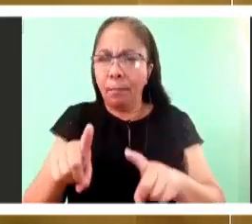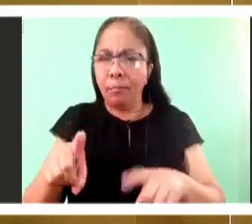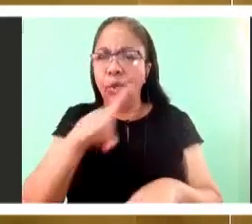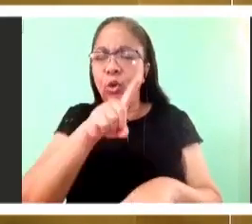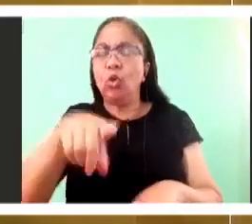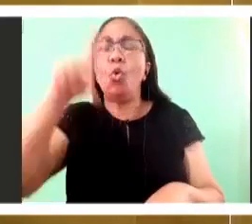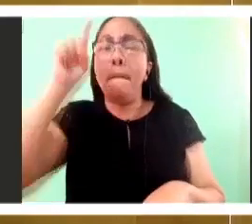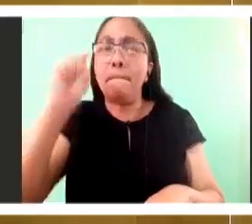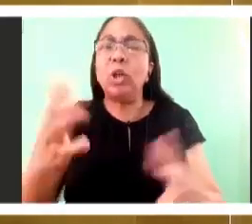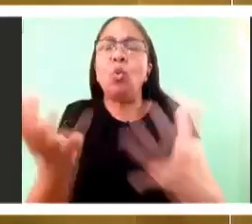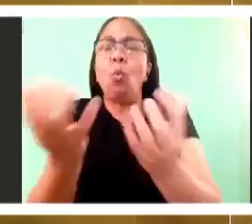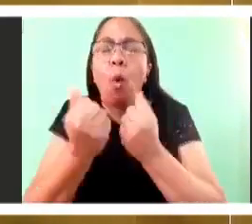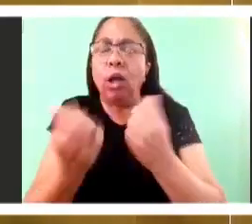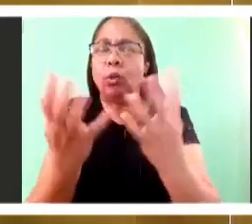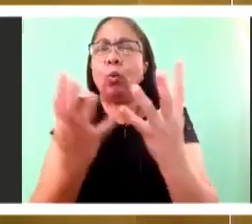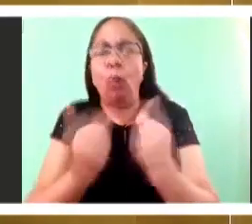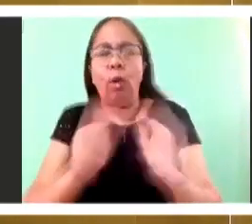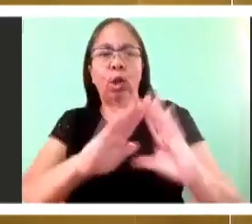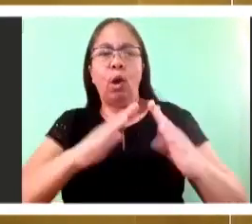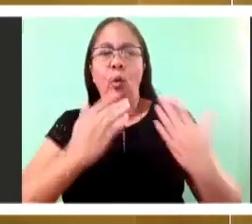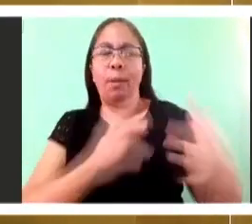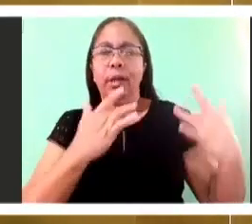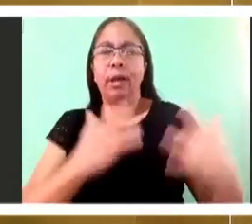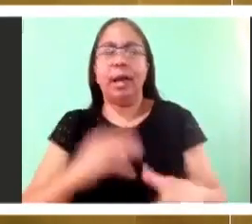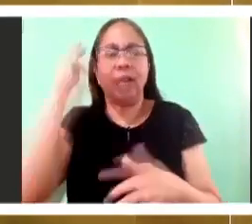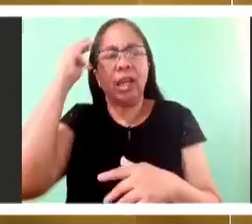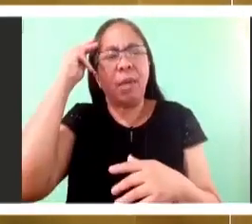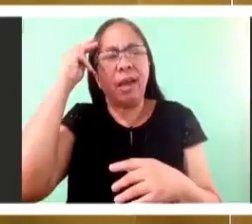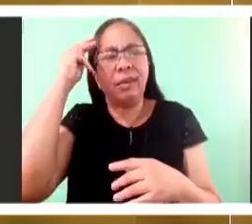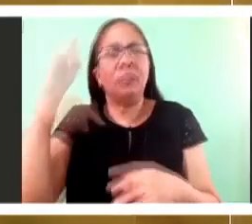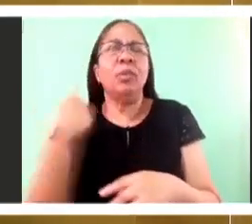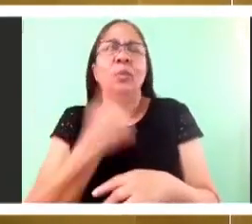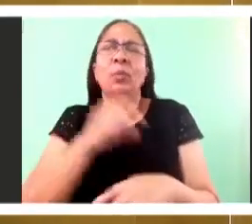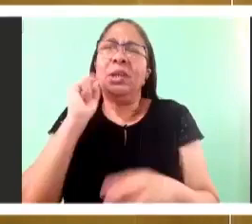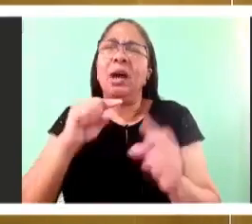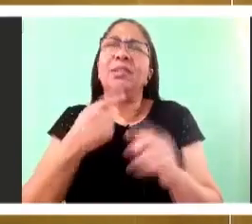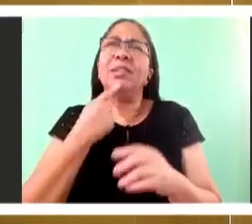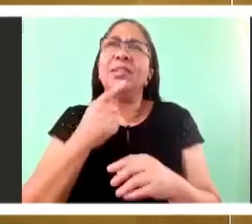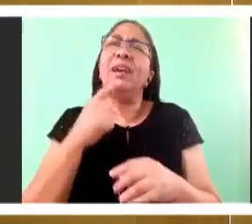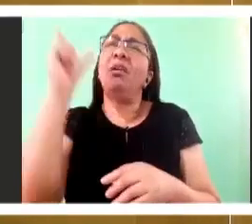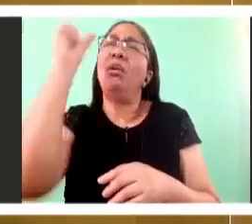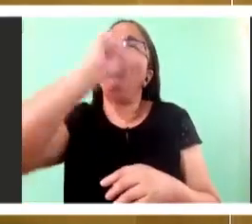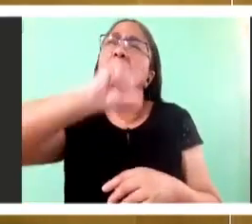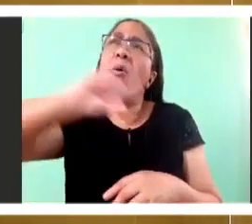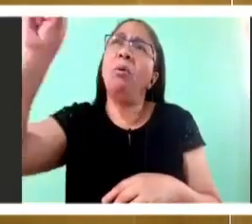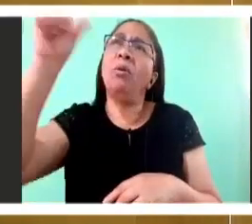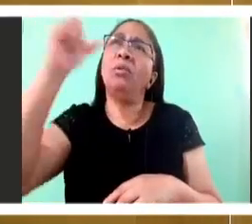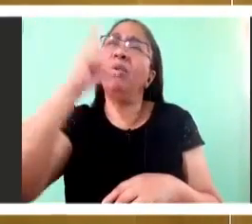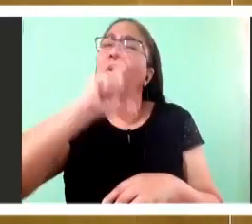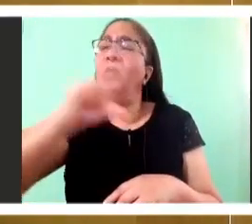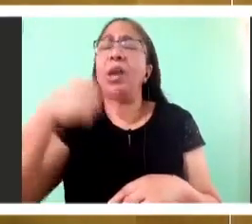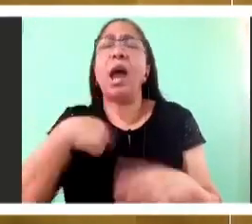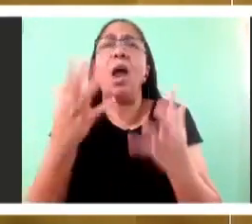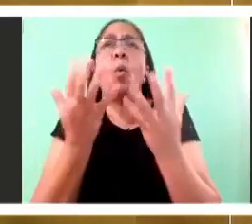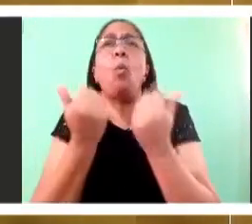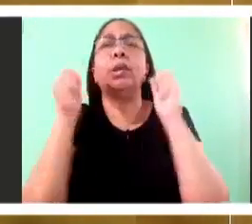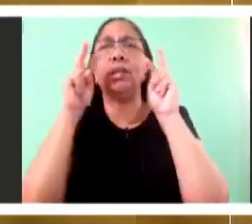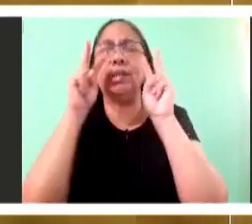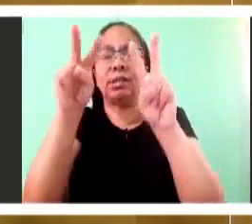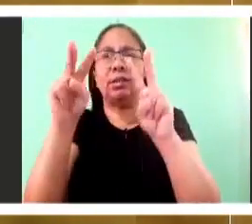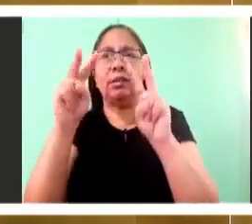I want to see help me to see Lord because I just don't get it help me to see